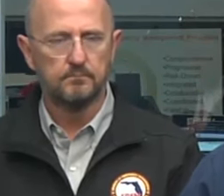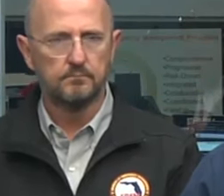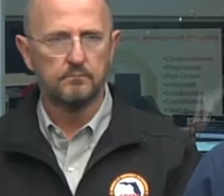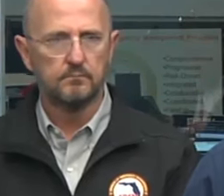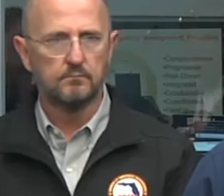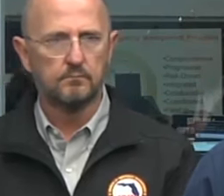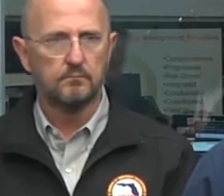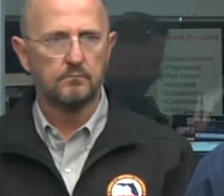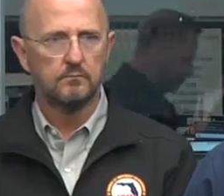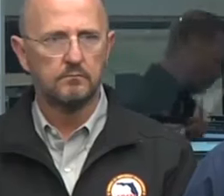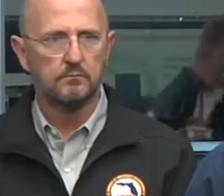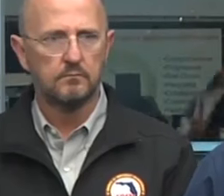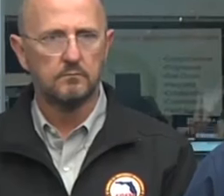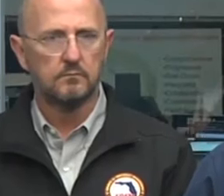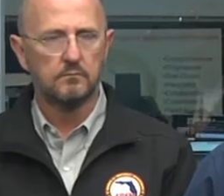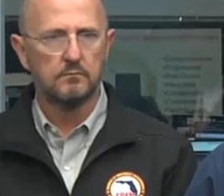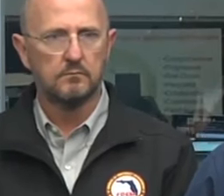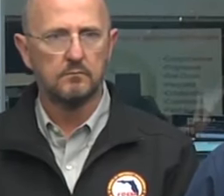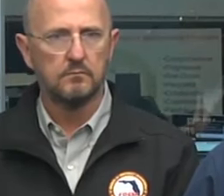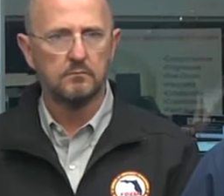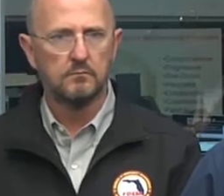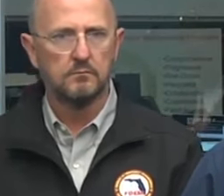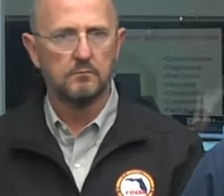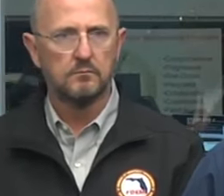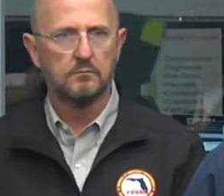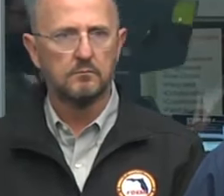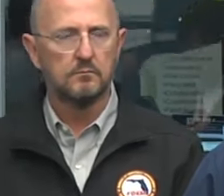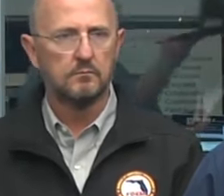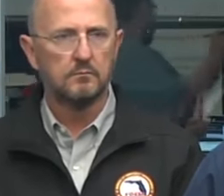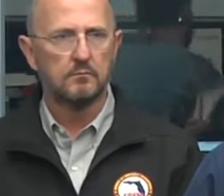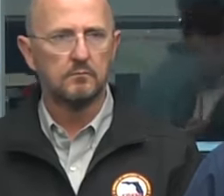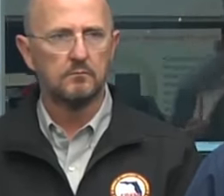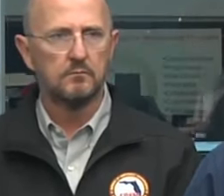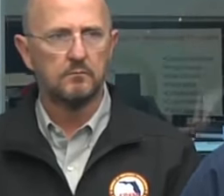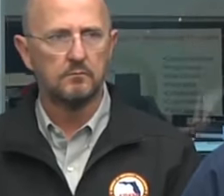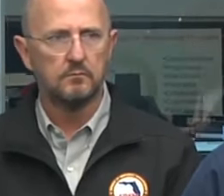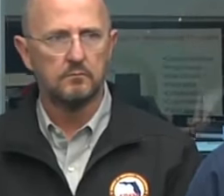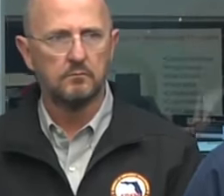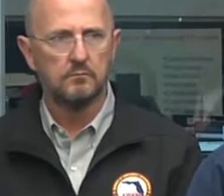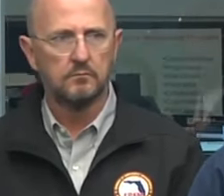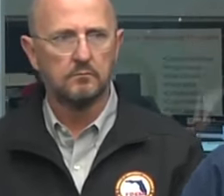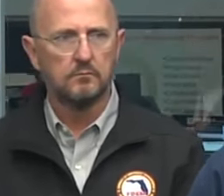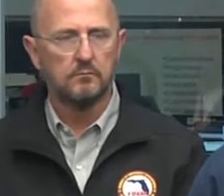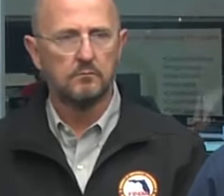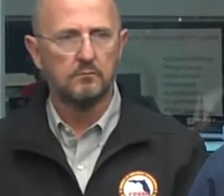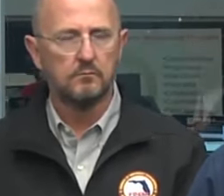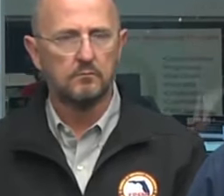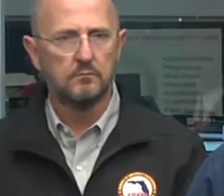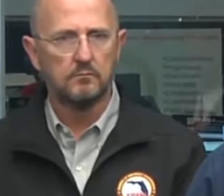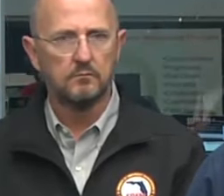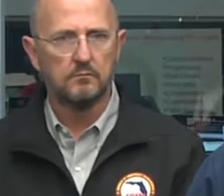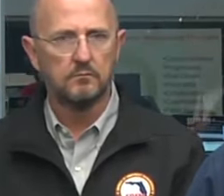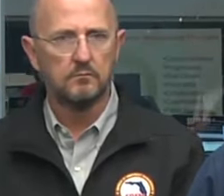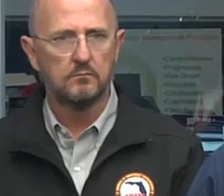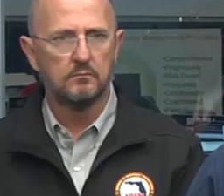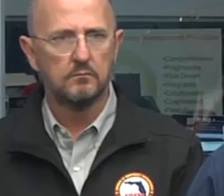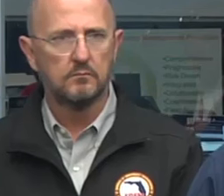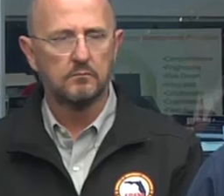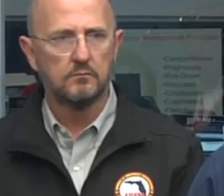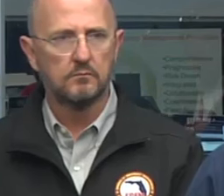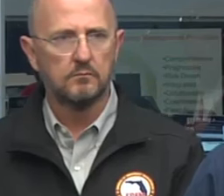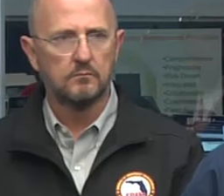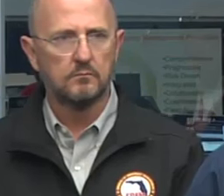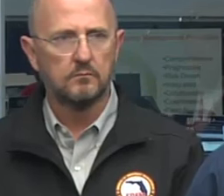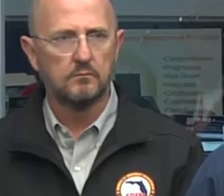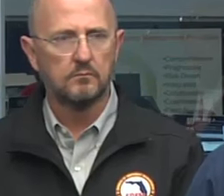people without power for weeks in in Tallahassee and and we don't want to see that again and so he agreed he's already talking with FPL and some